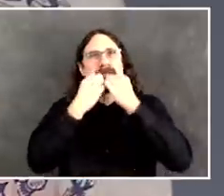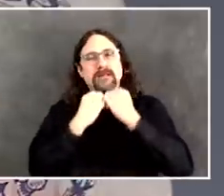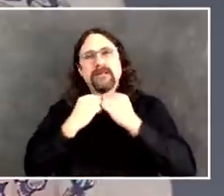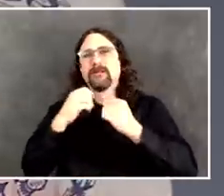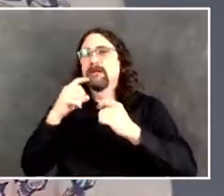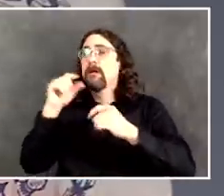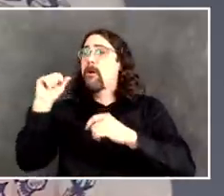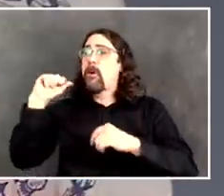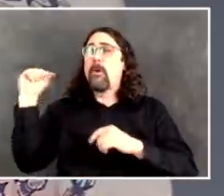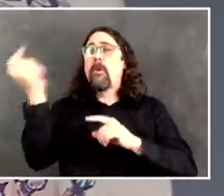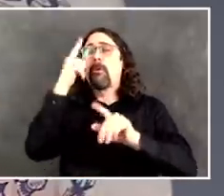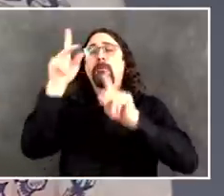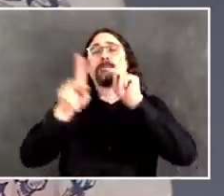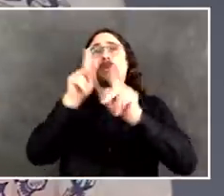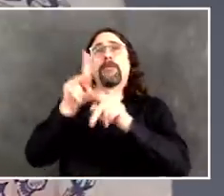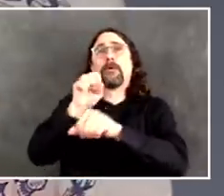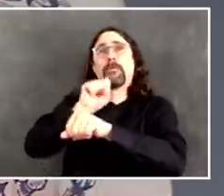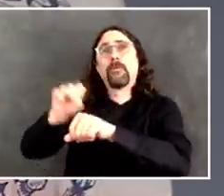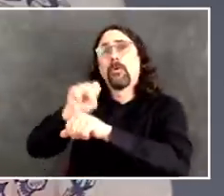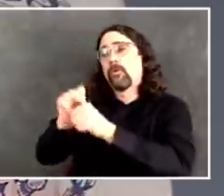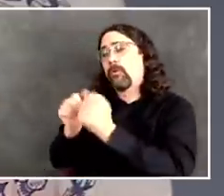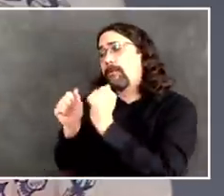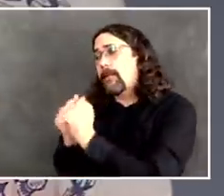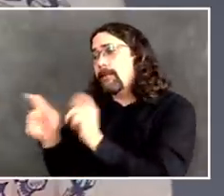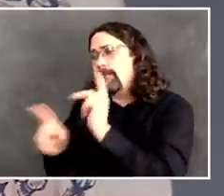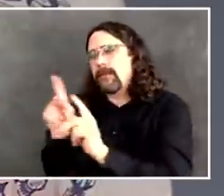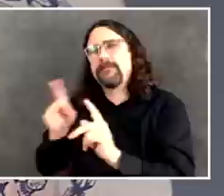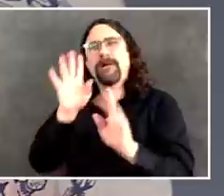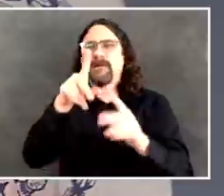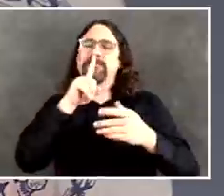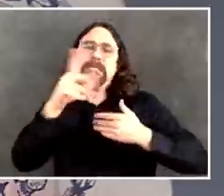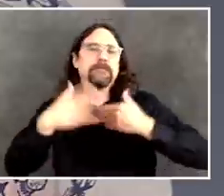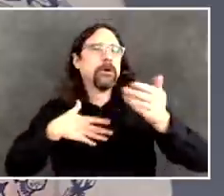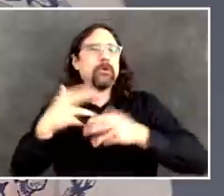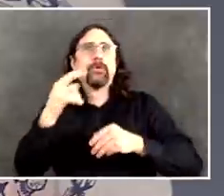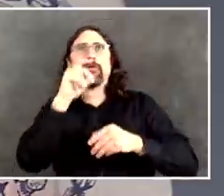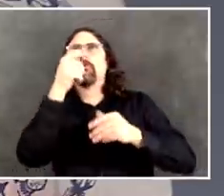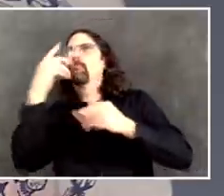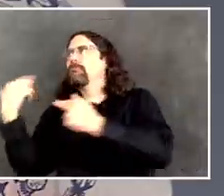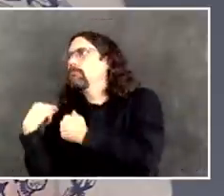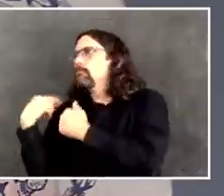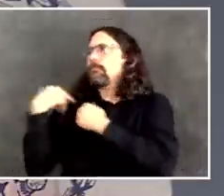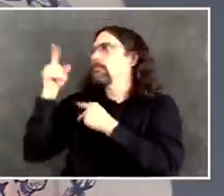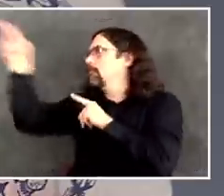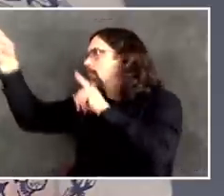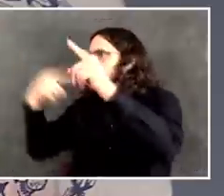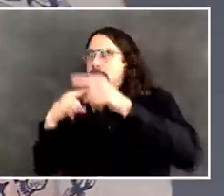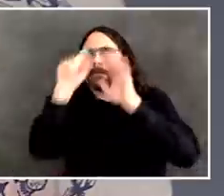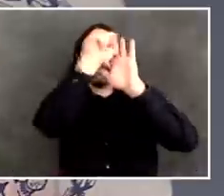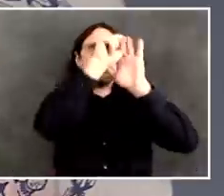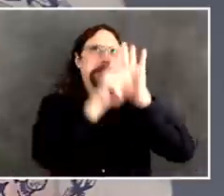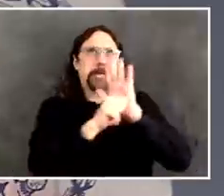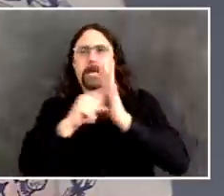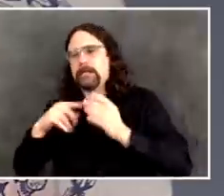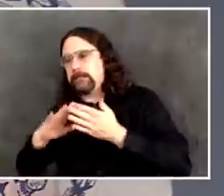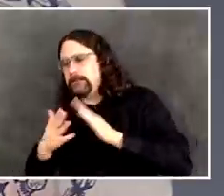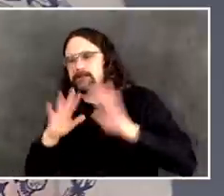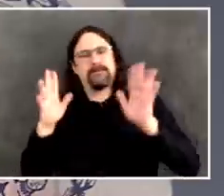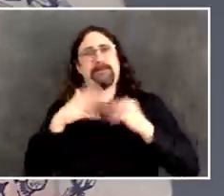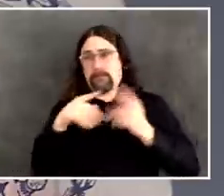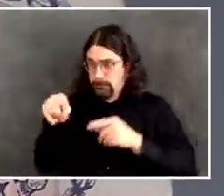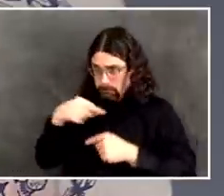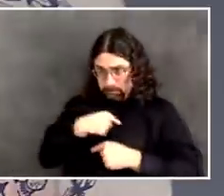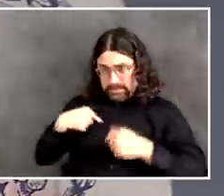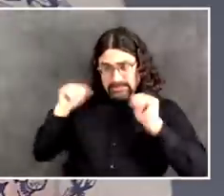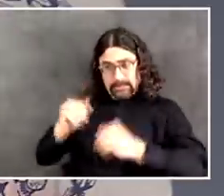terms of the question of, again, to the doctors, start, if you will, on that point of the other